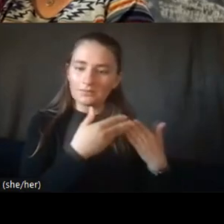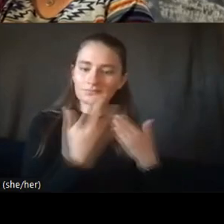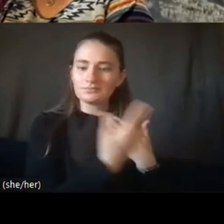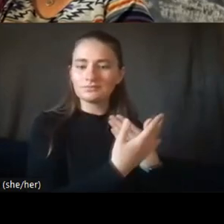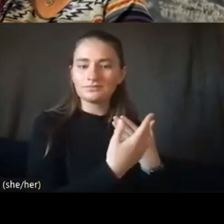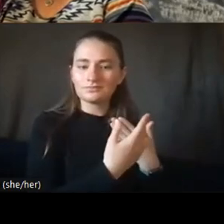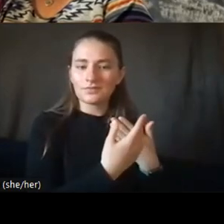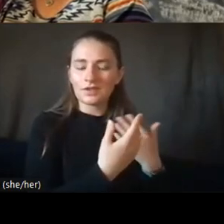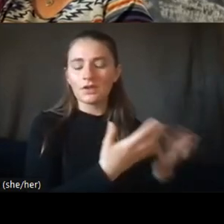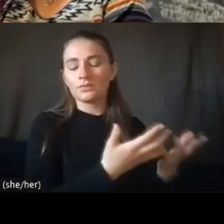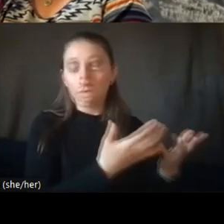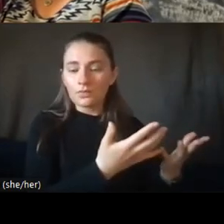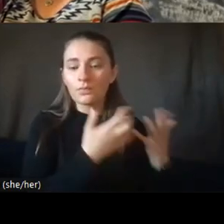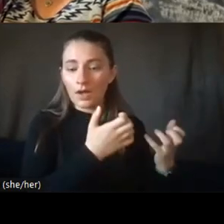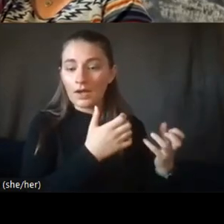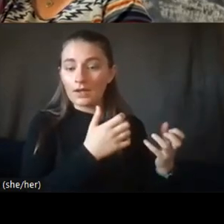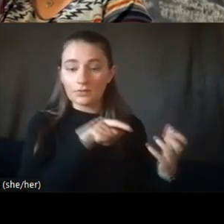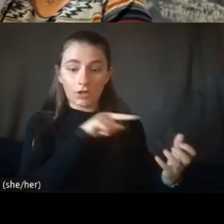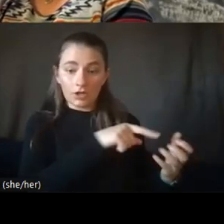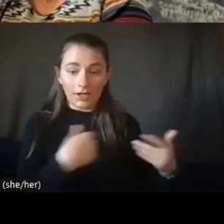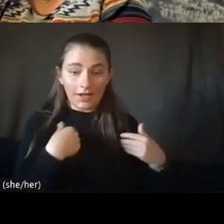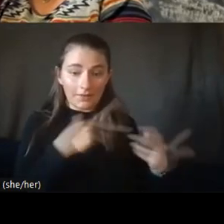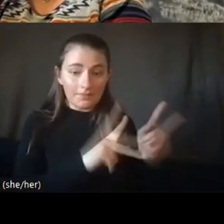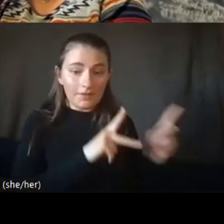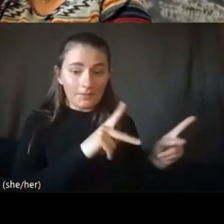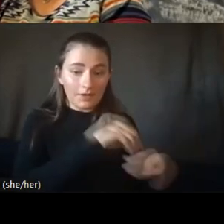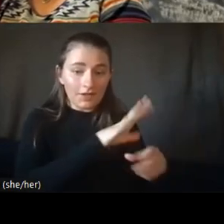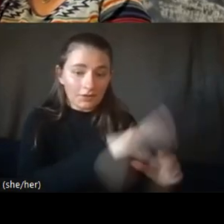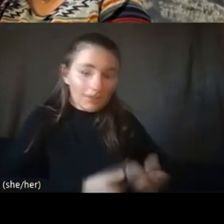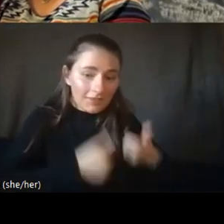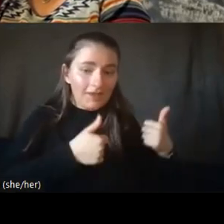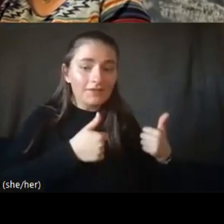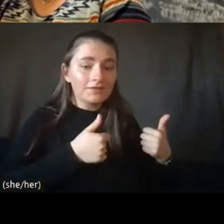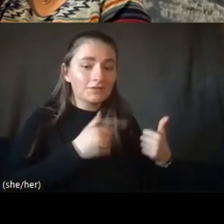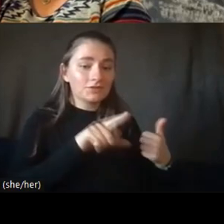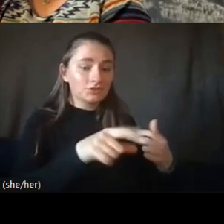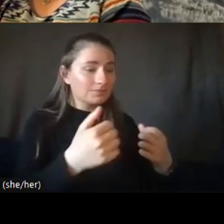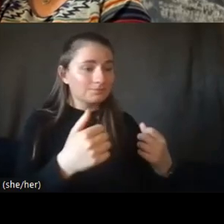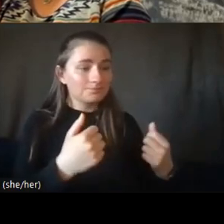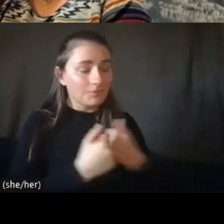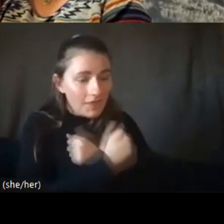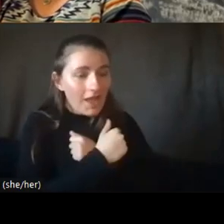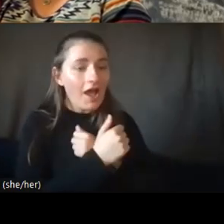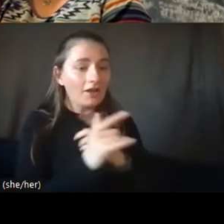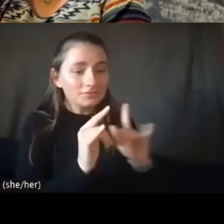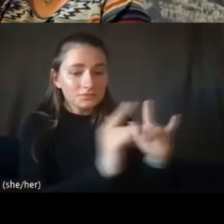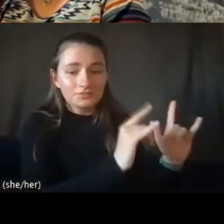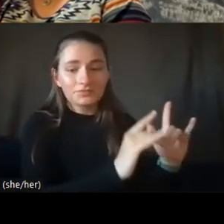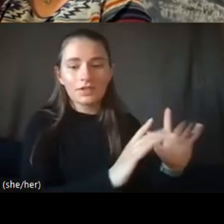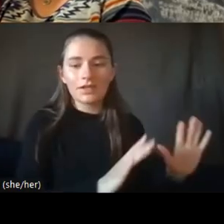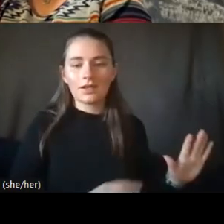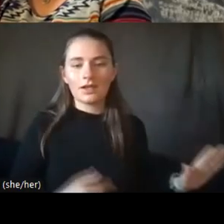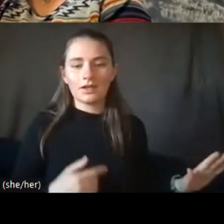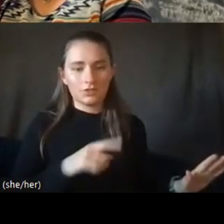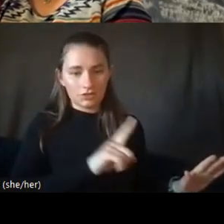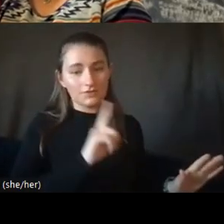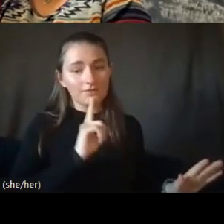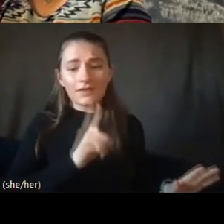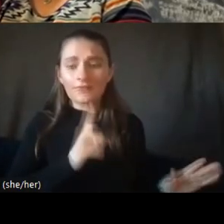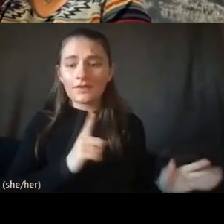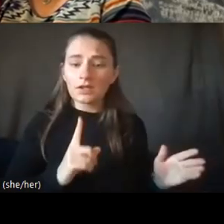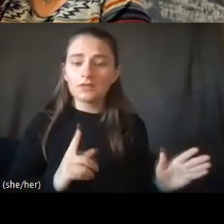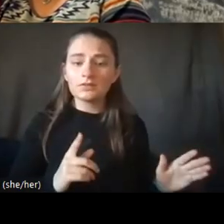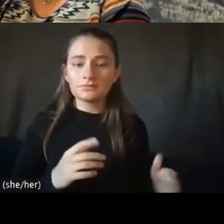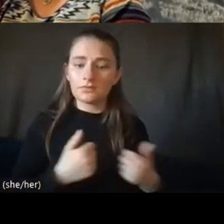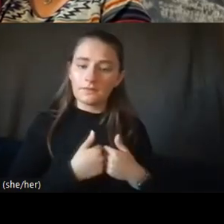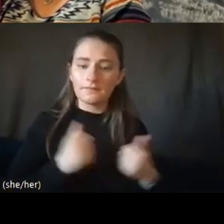who love her in her life and to be safe. Um, she is very, very vulnerable. Um, although she